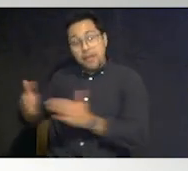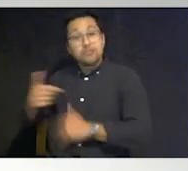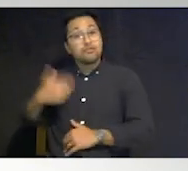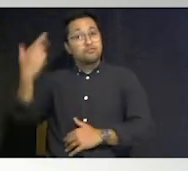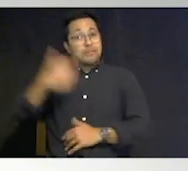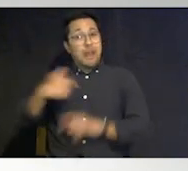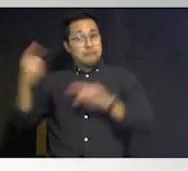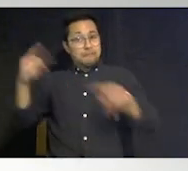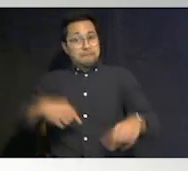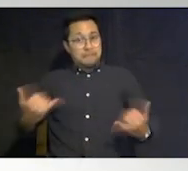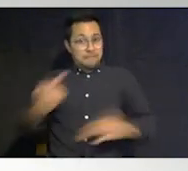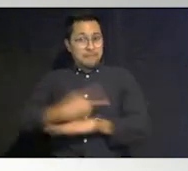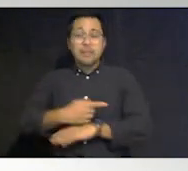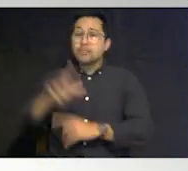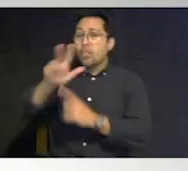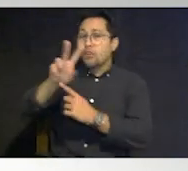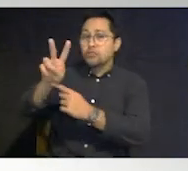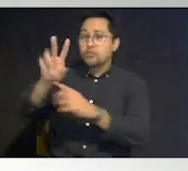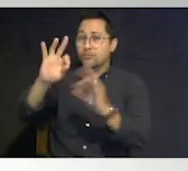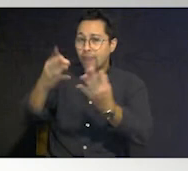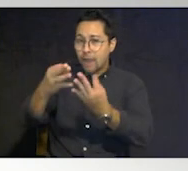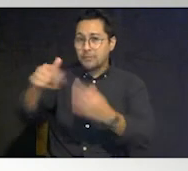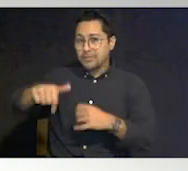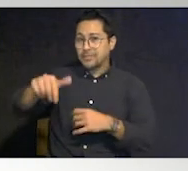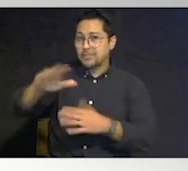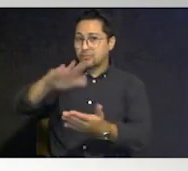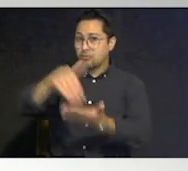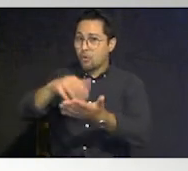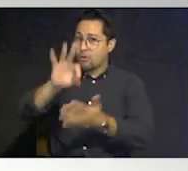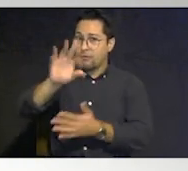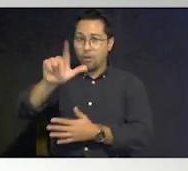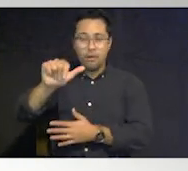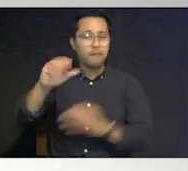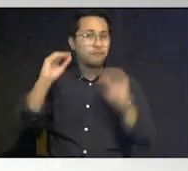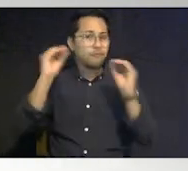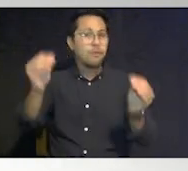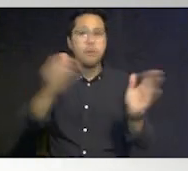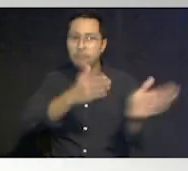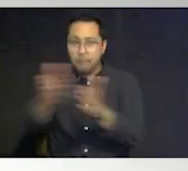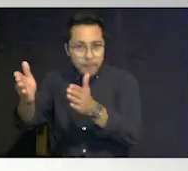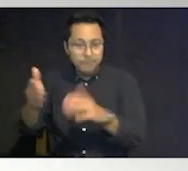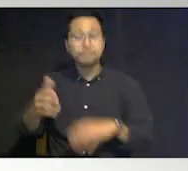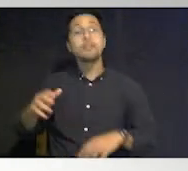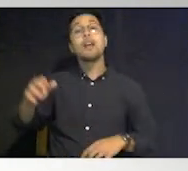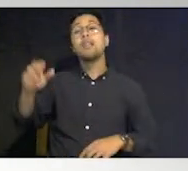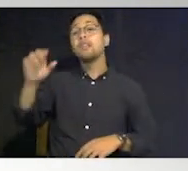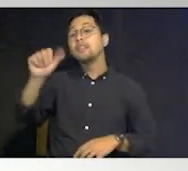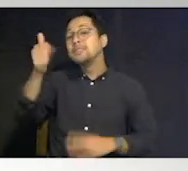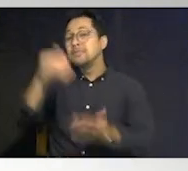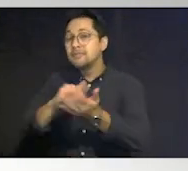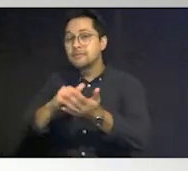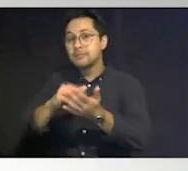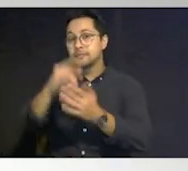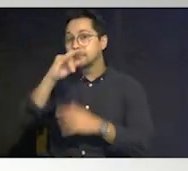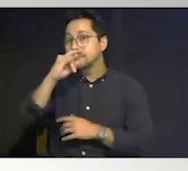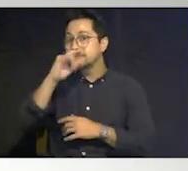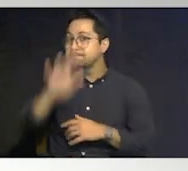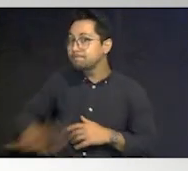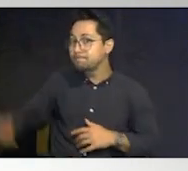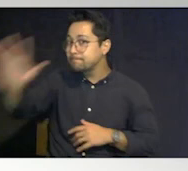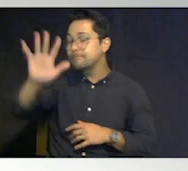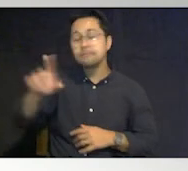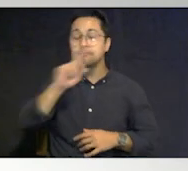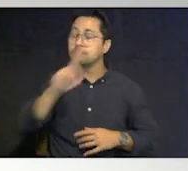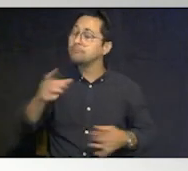today because 32 families in central florida have no plan and there are tens of thousands of these kids it is very